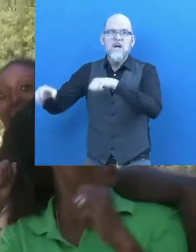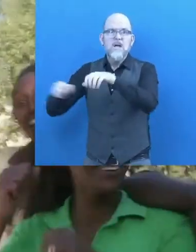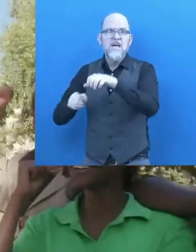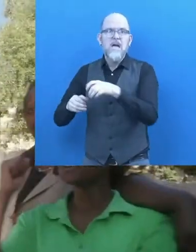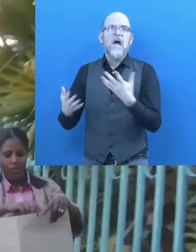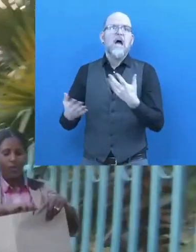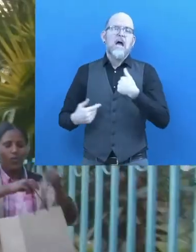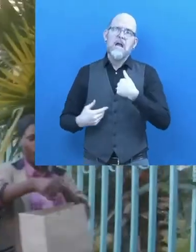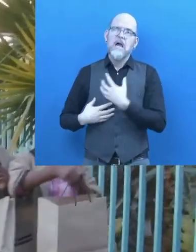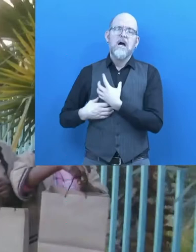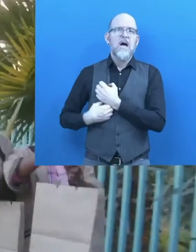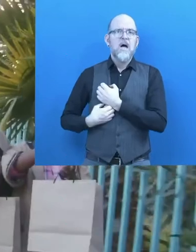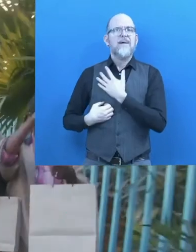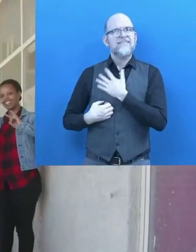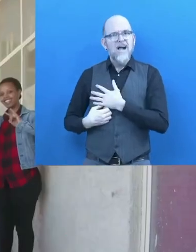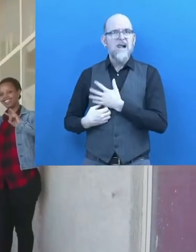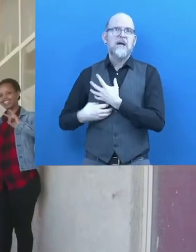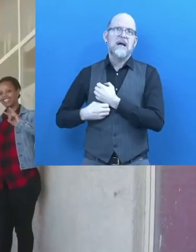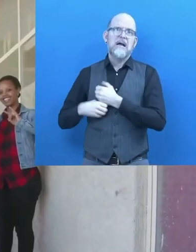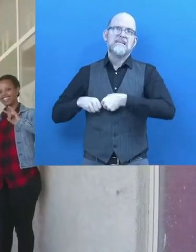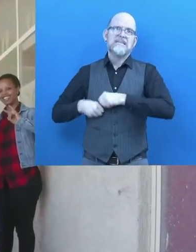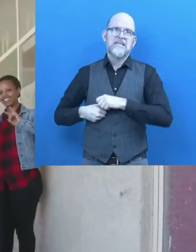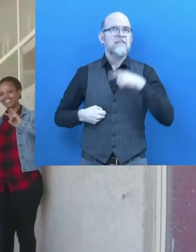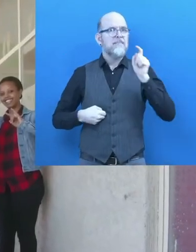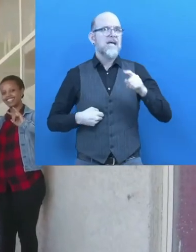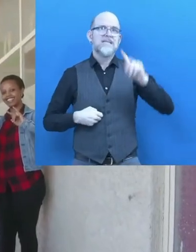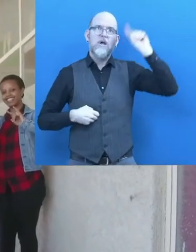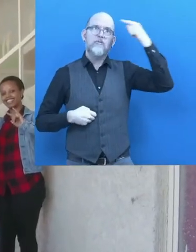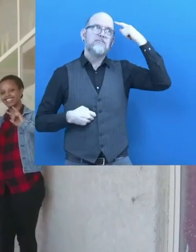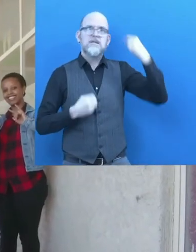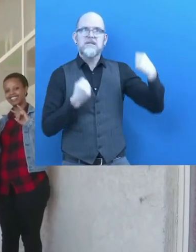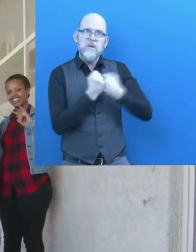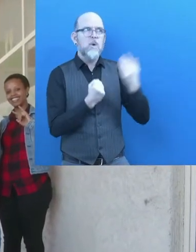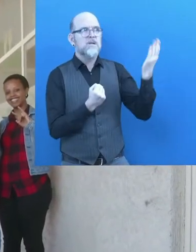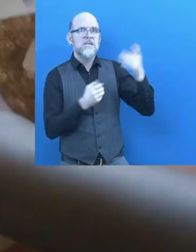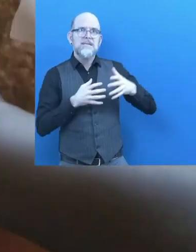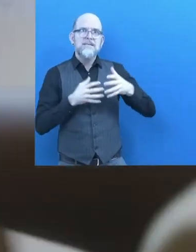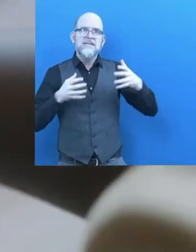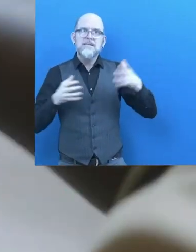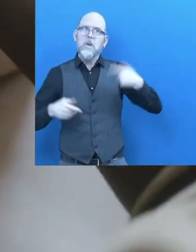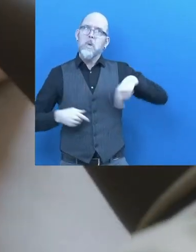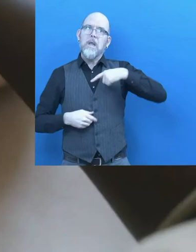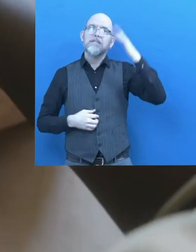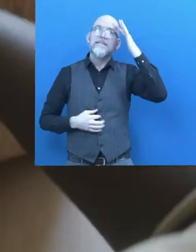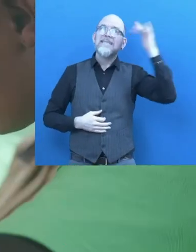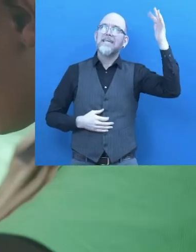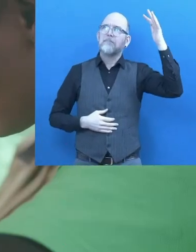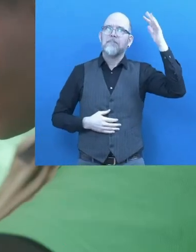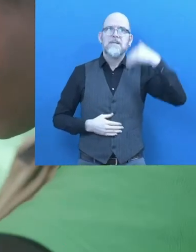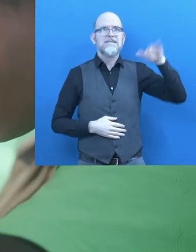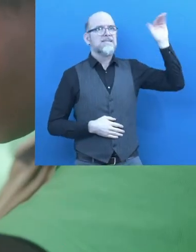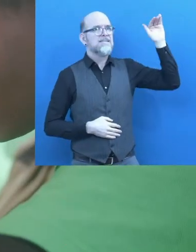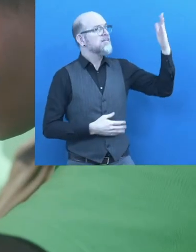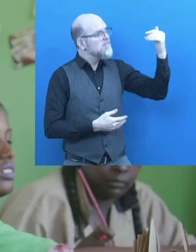So we need support to grow. At Taki, we have a dream. It's a dream to convince our government to reserve the